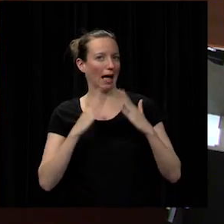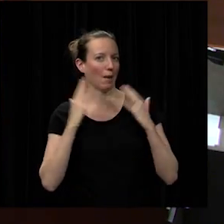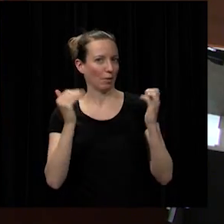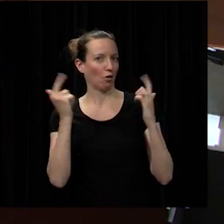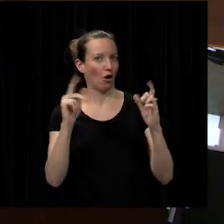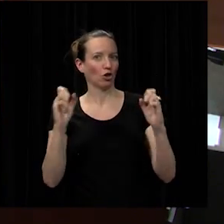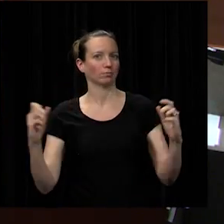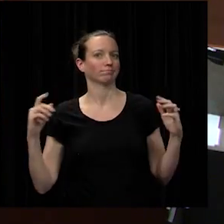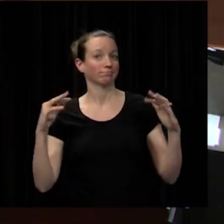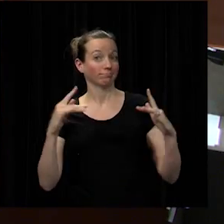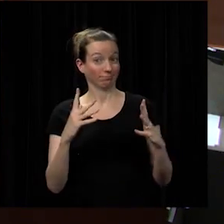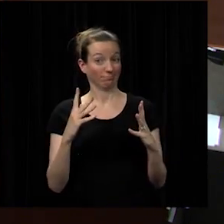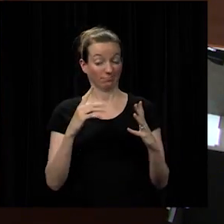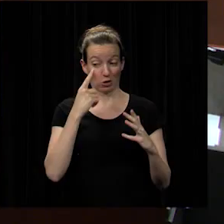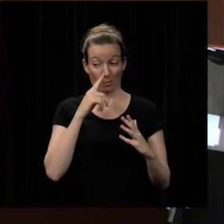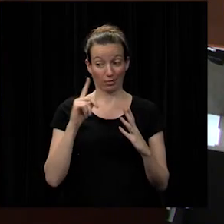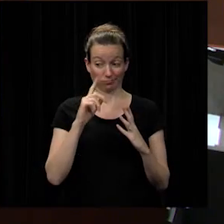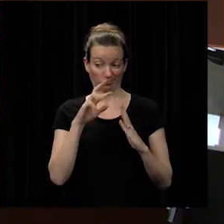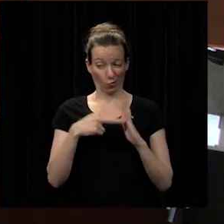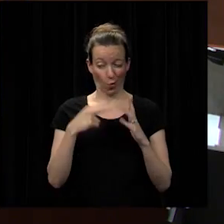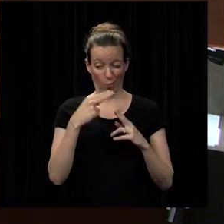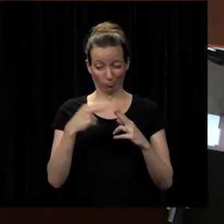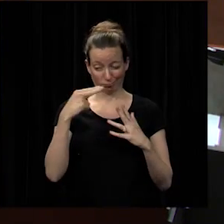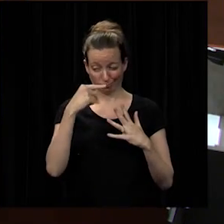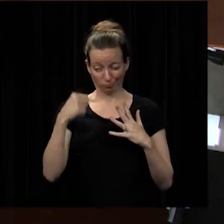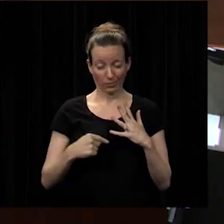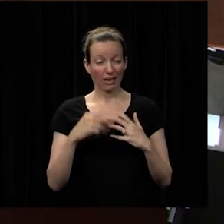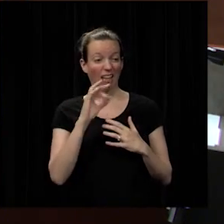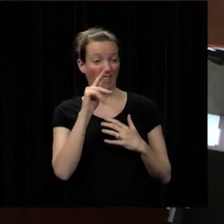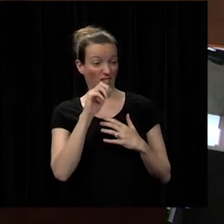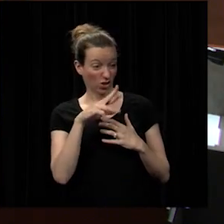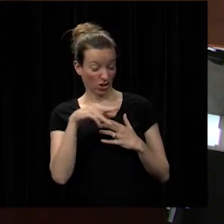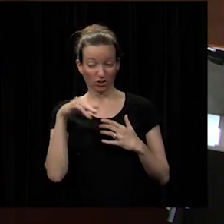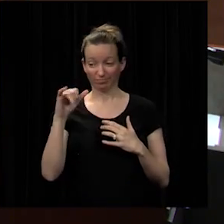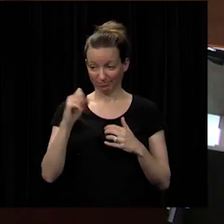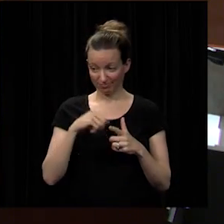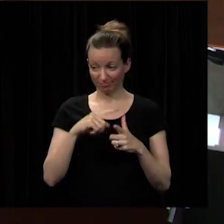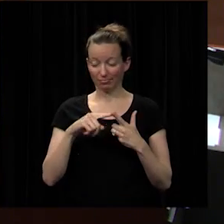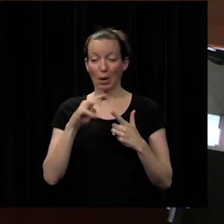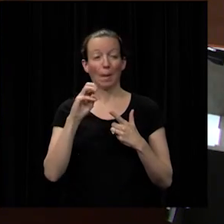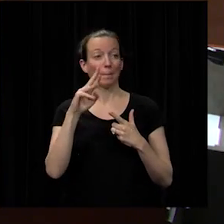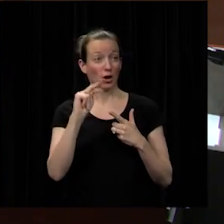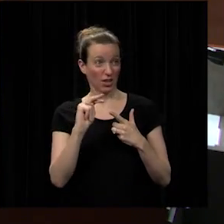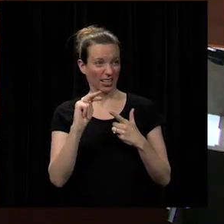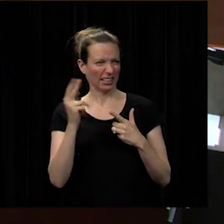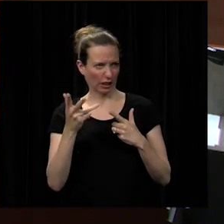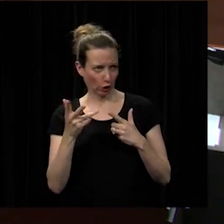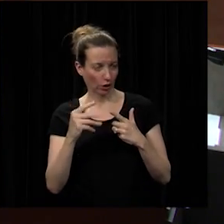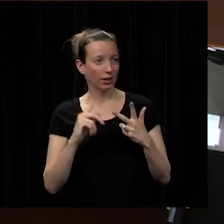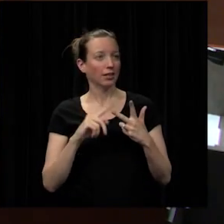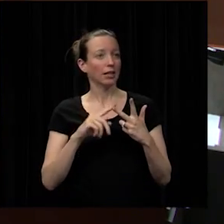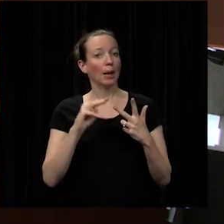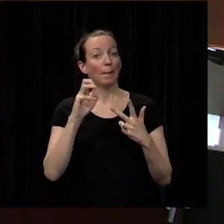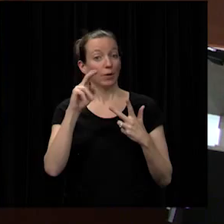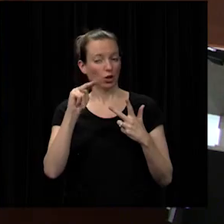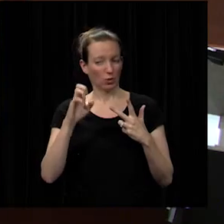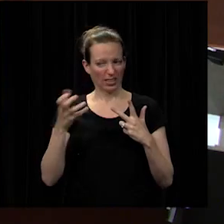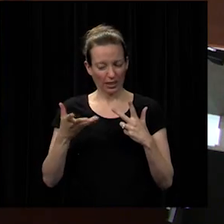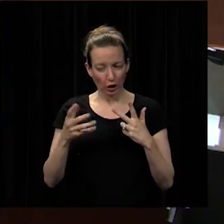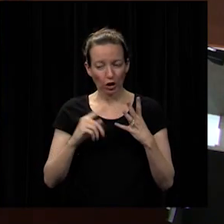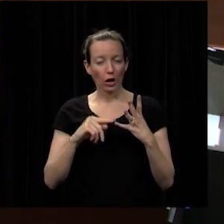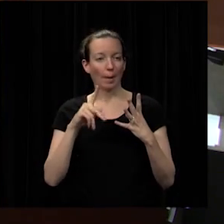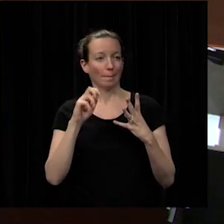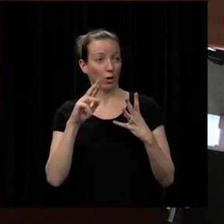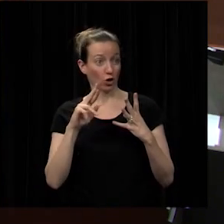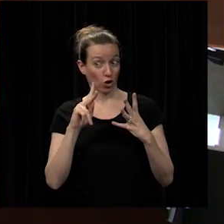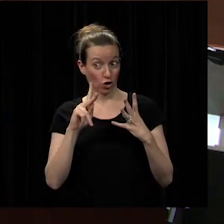would you do the roll call joy mrs. felter yes mrs. martin here mccune here mr. parker